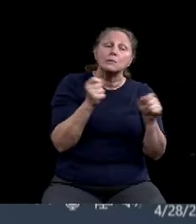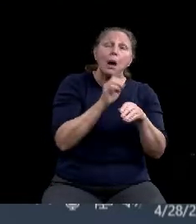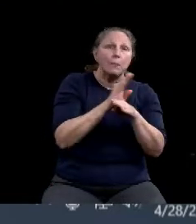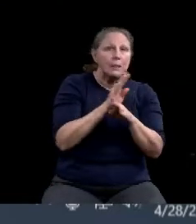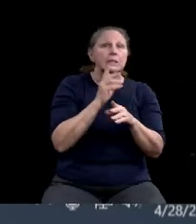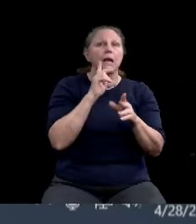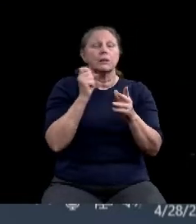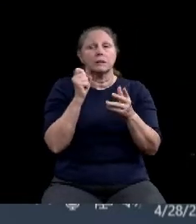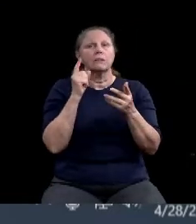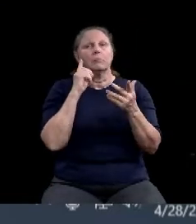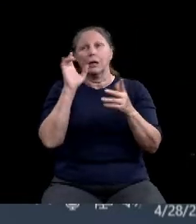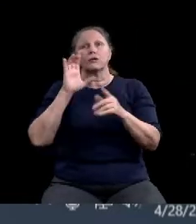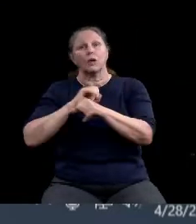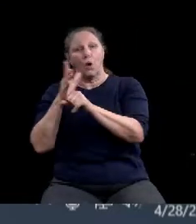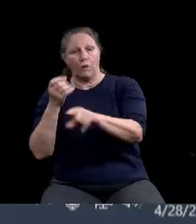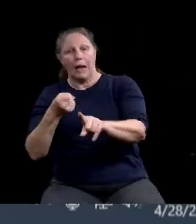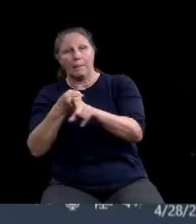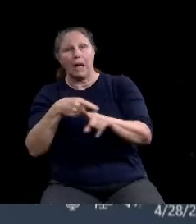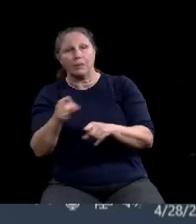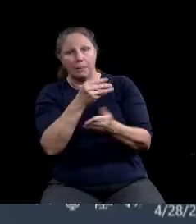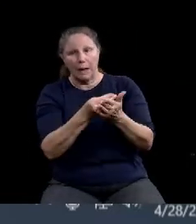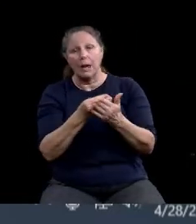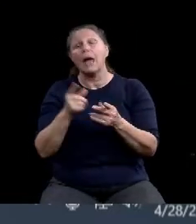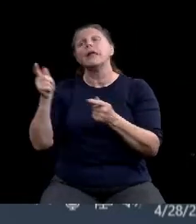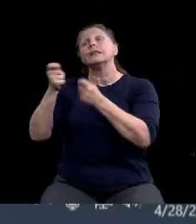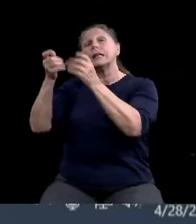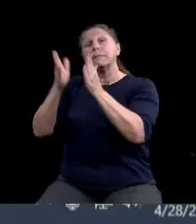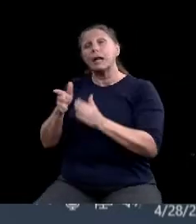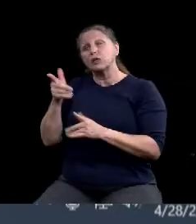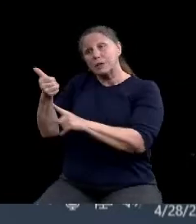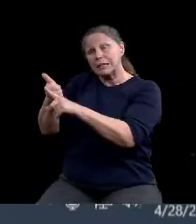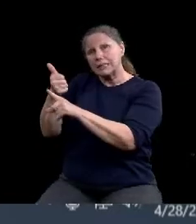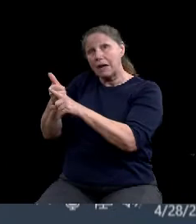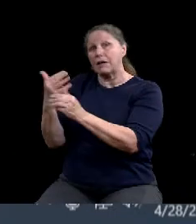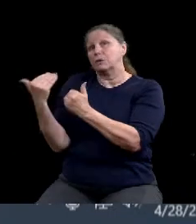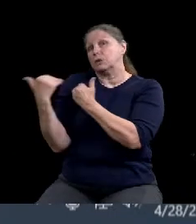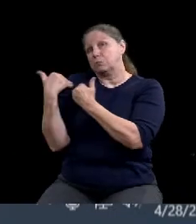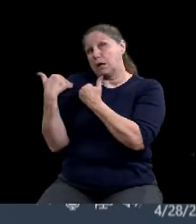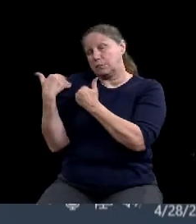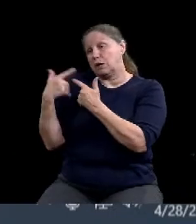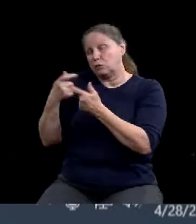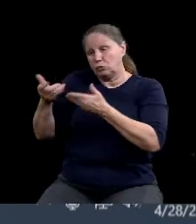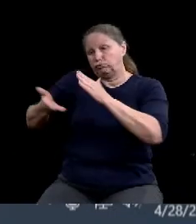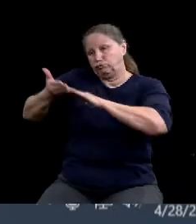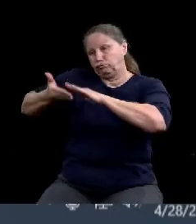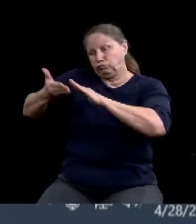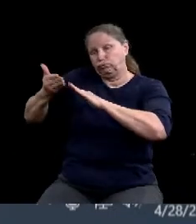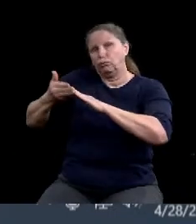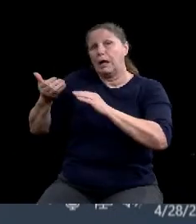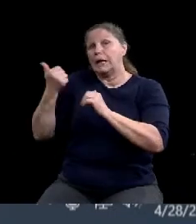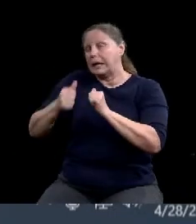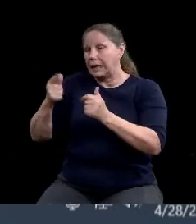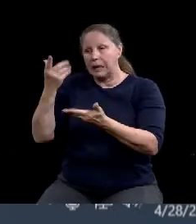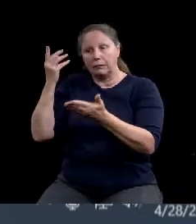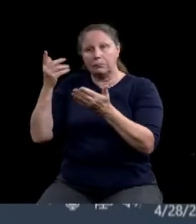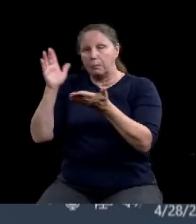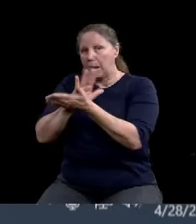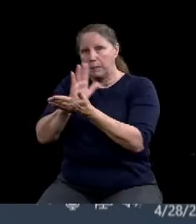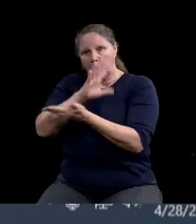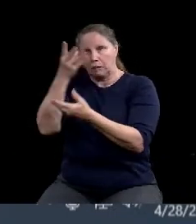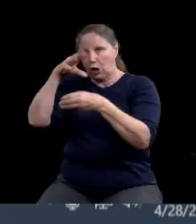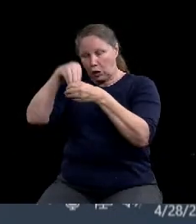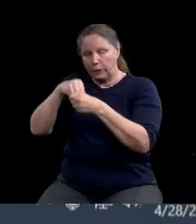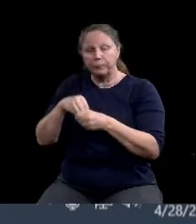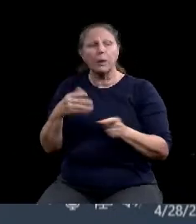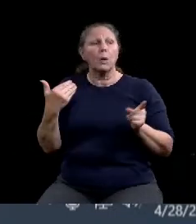to execute the grant agreements and any other documents in connection therewith. I understand we have received one comment card on this item